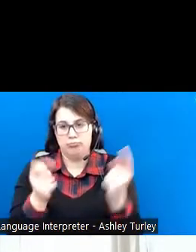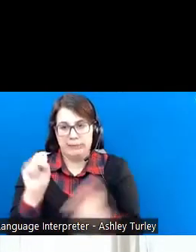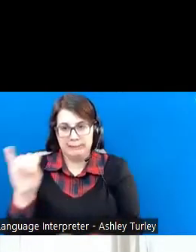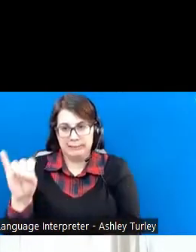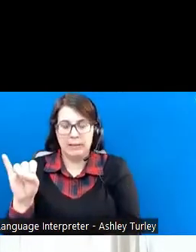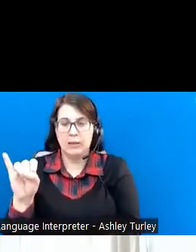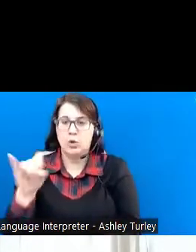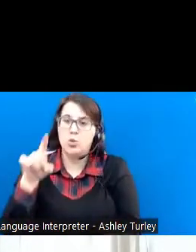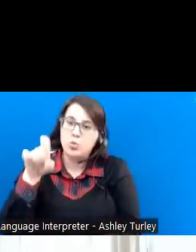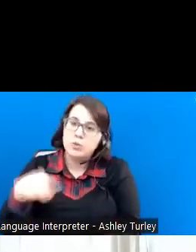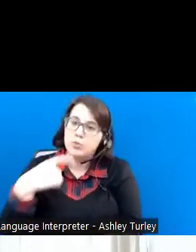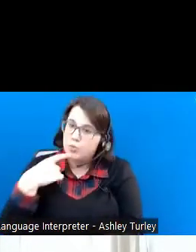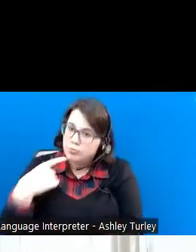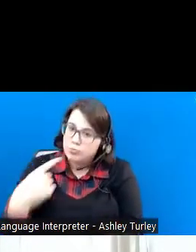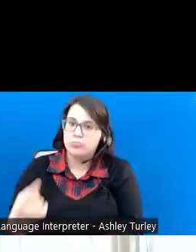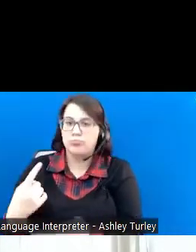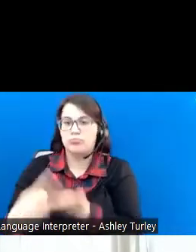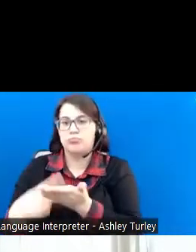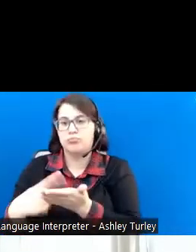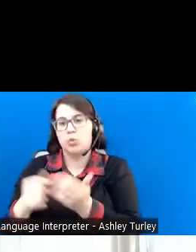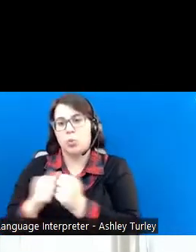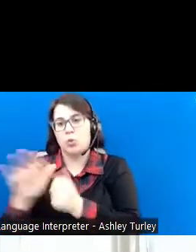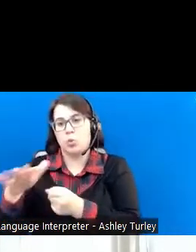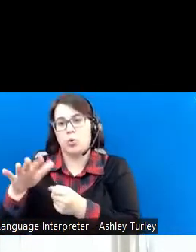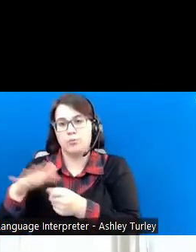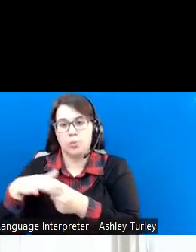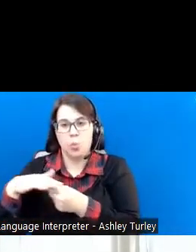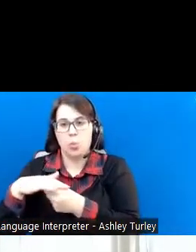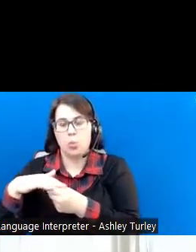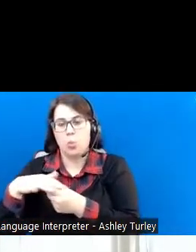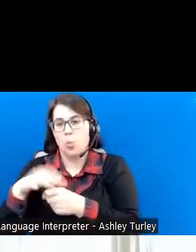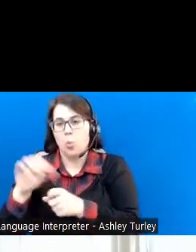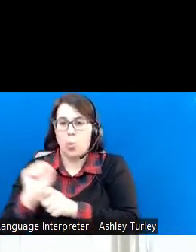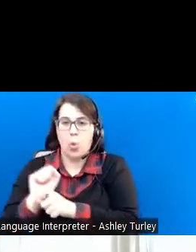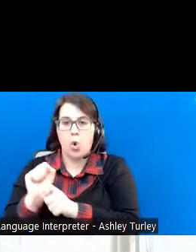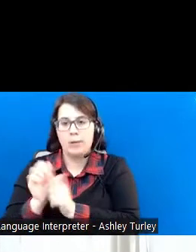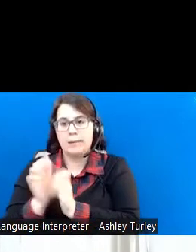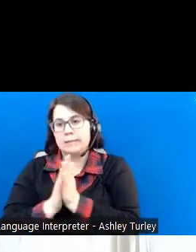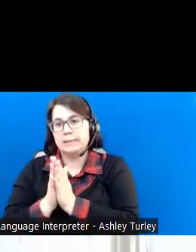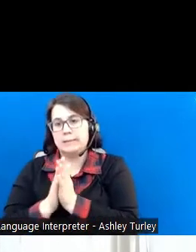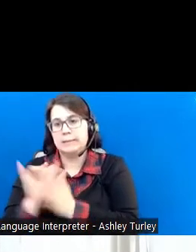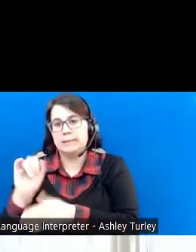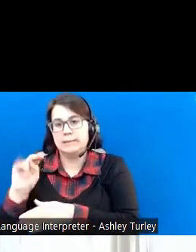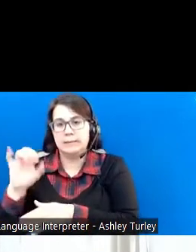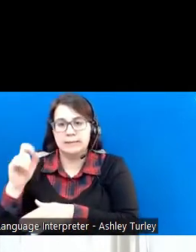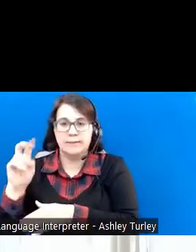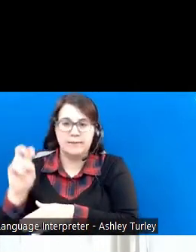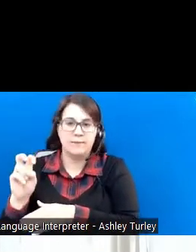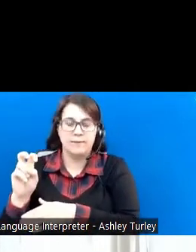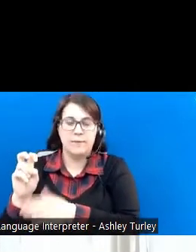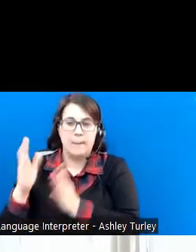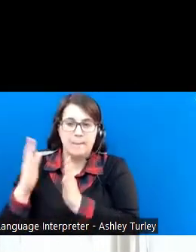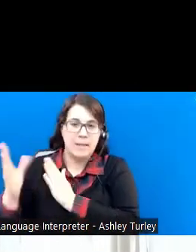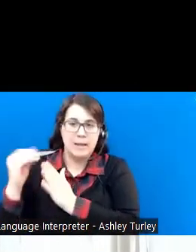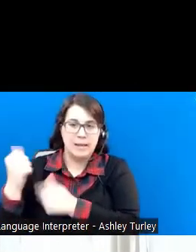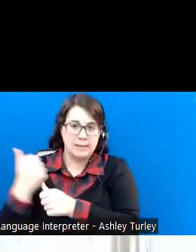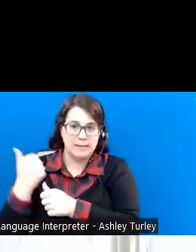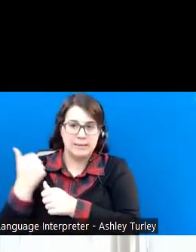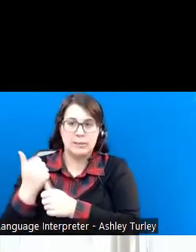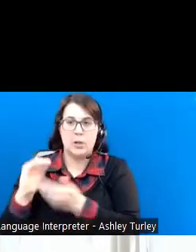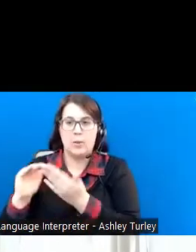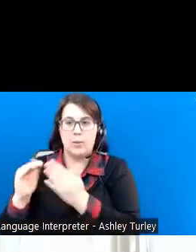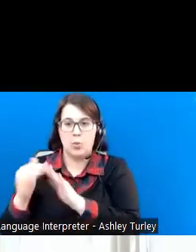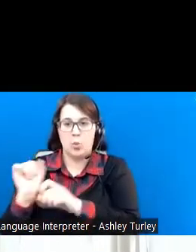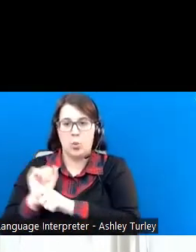talk to your local work incentives planning and assistance community work